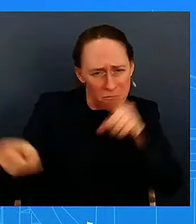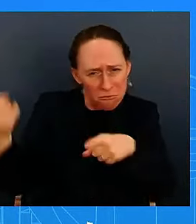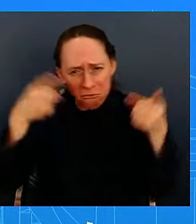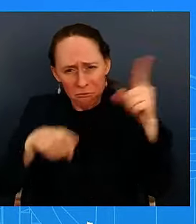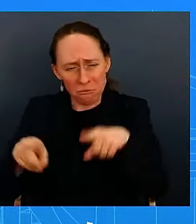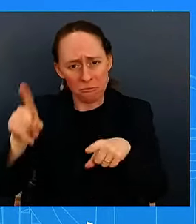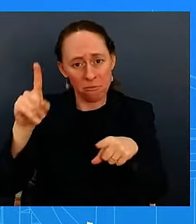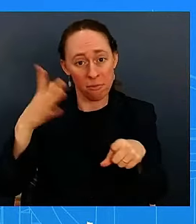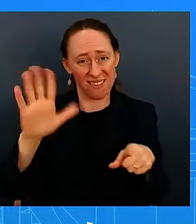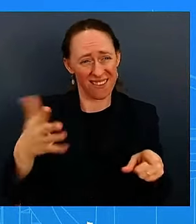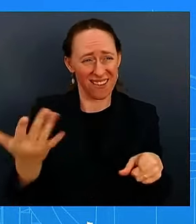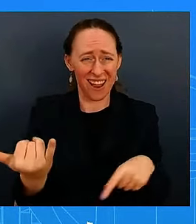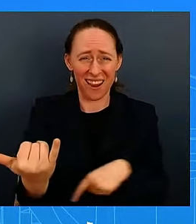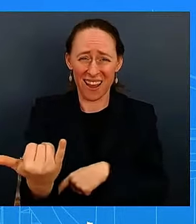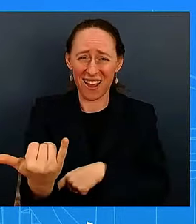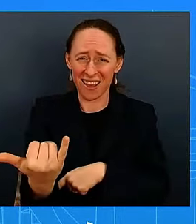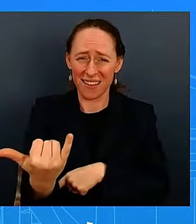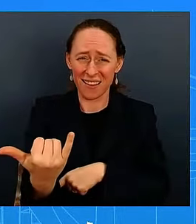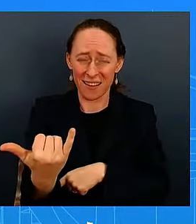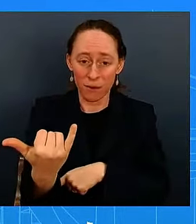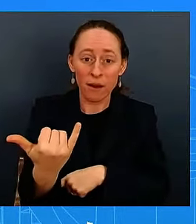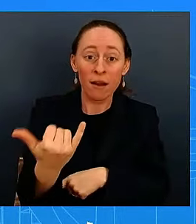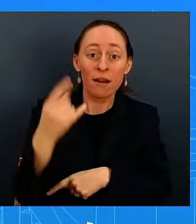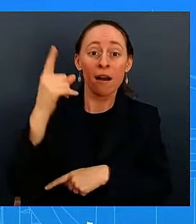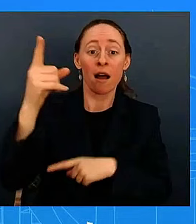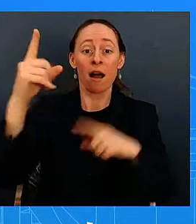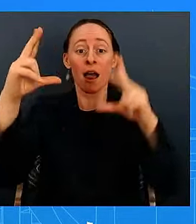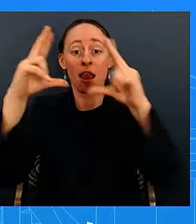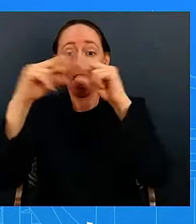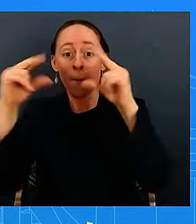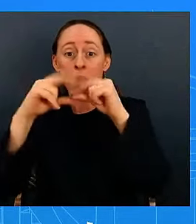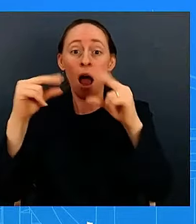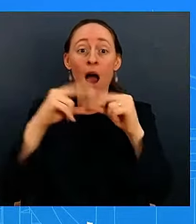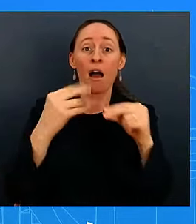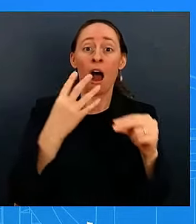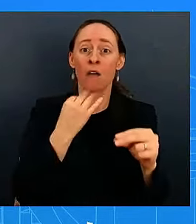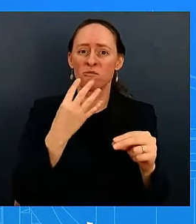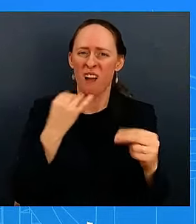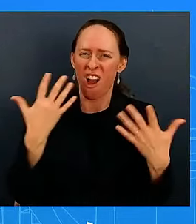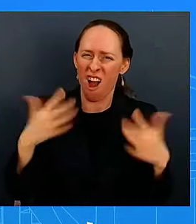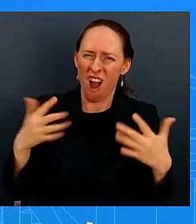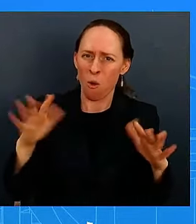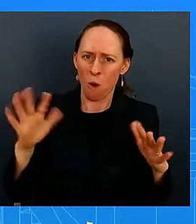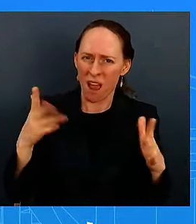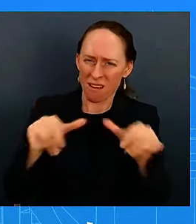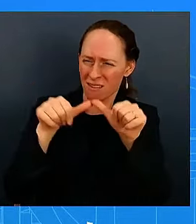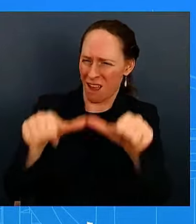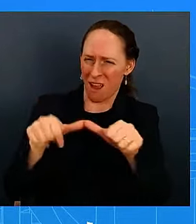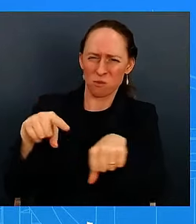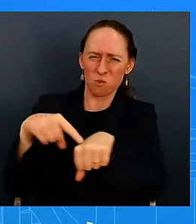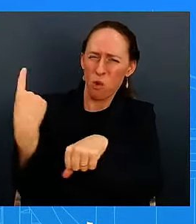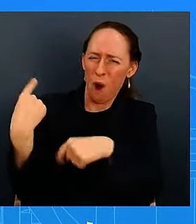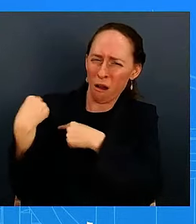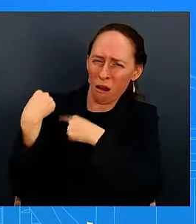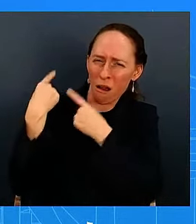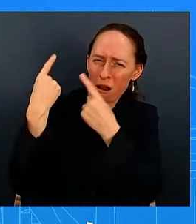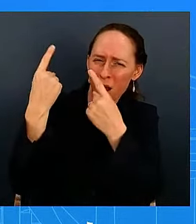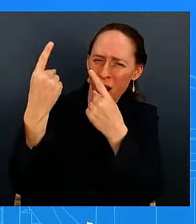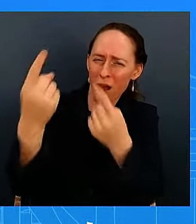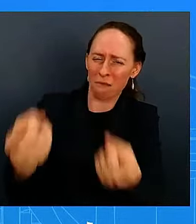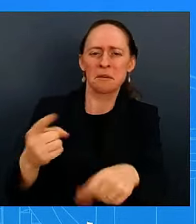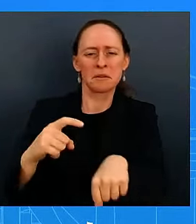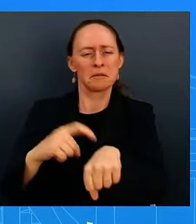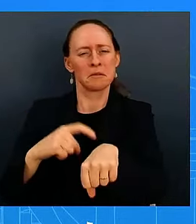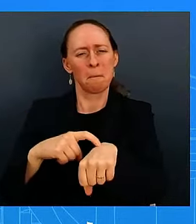line has gone on for way too long far too long and uh it needs to get to a resolution quickly and so we're going to continue to do